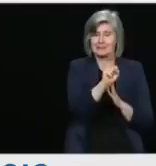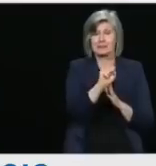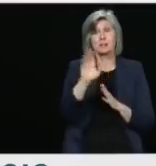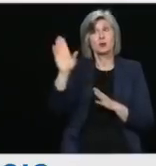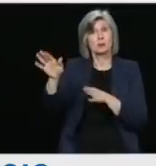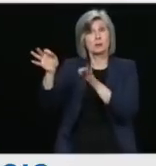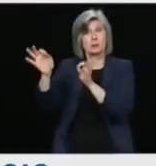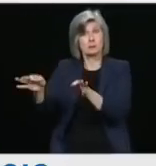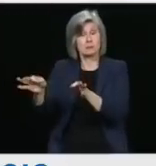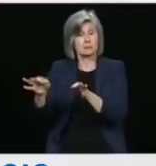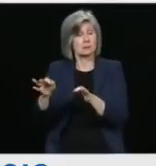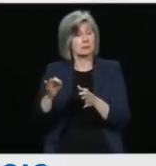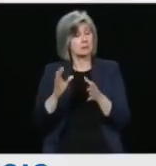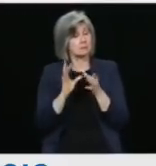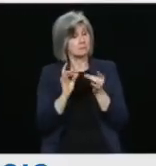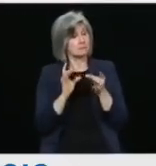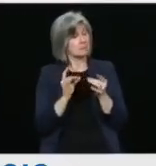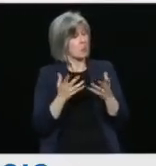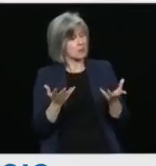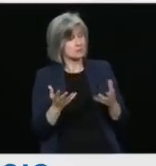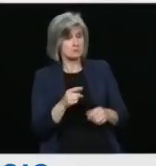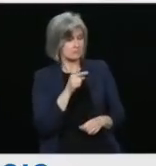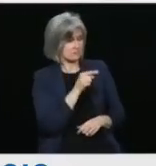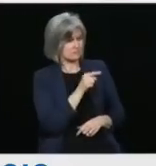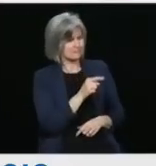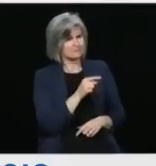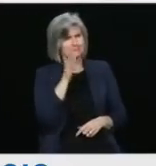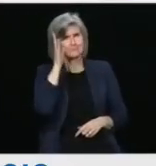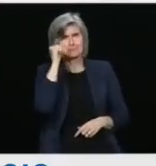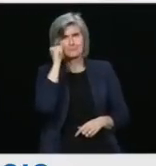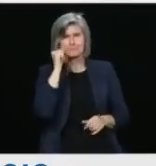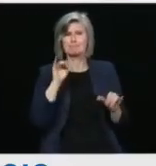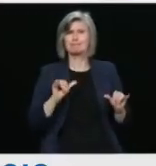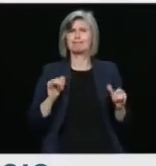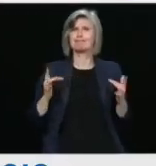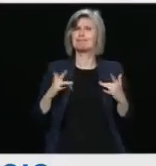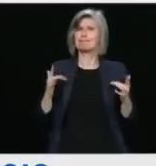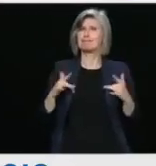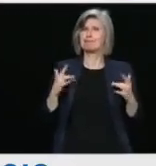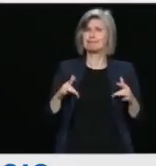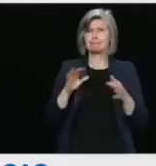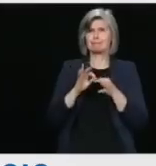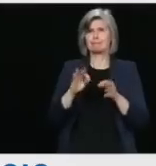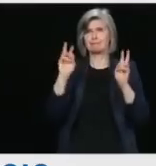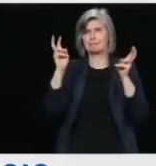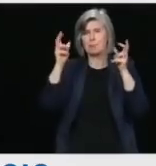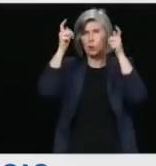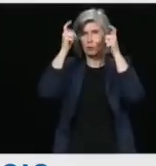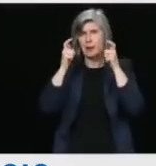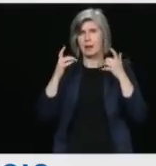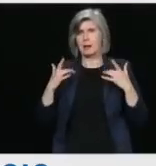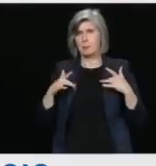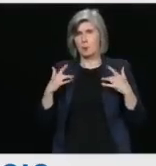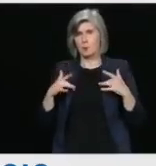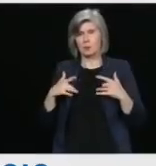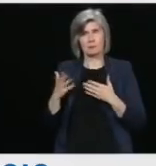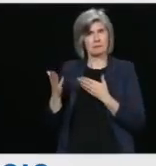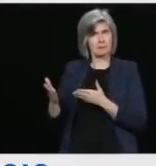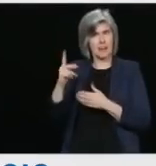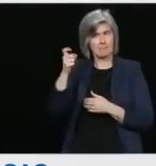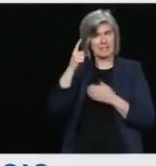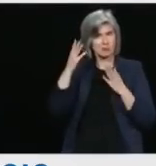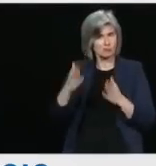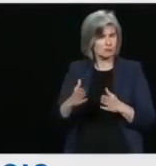doing so in the face of unambiguous direction from the minister that the service must observe the rule of law.